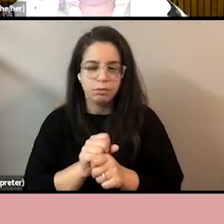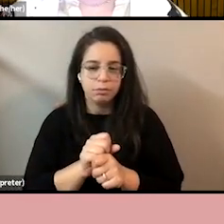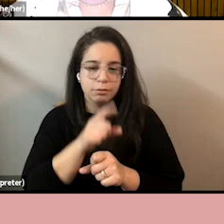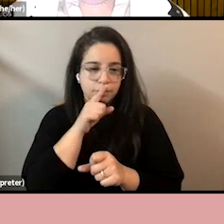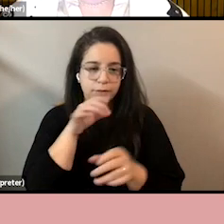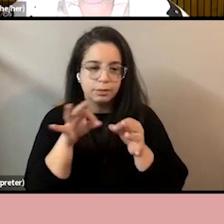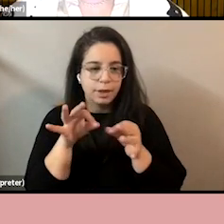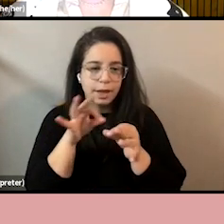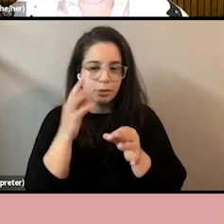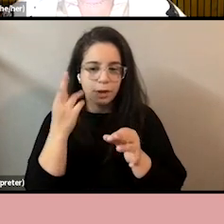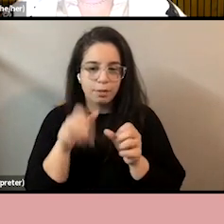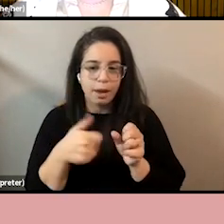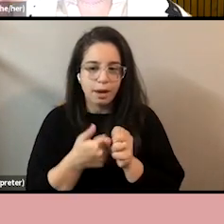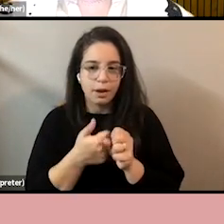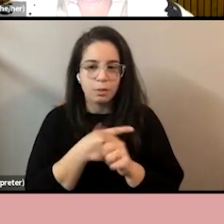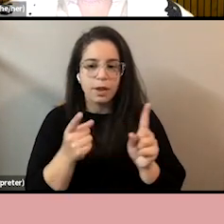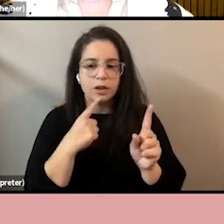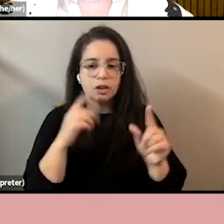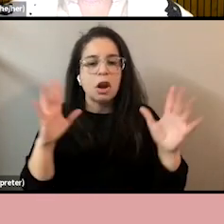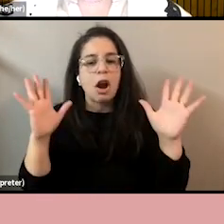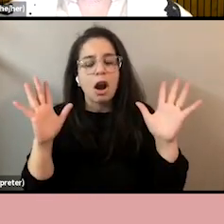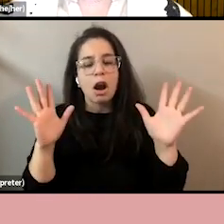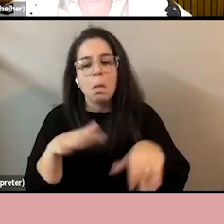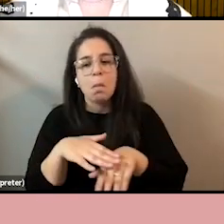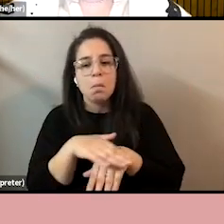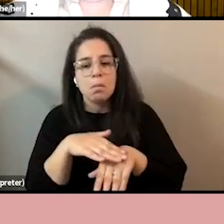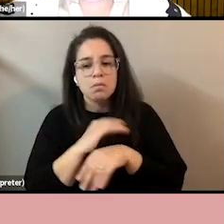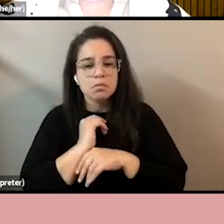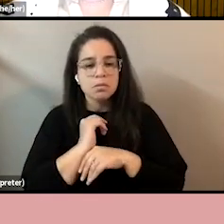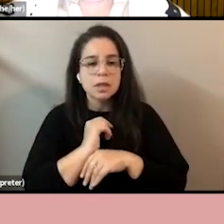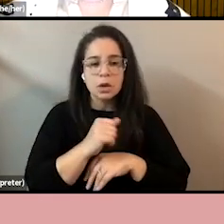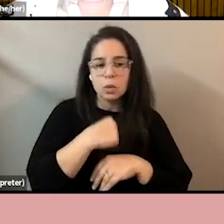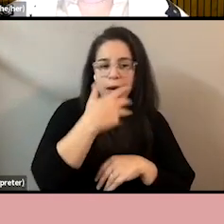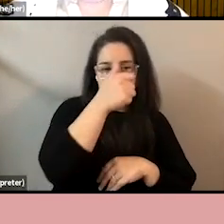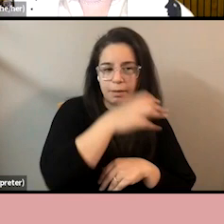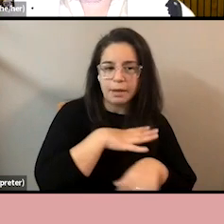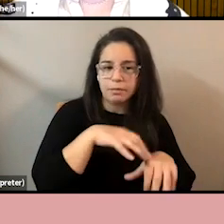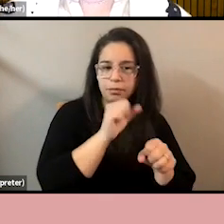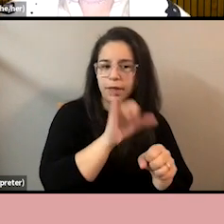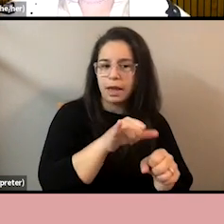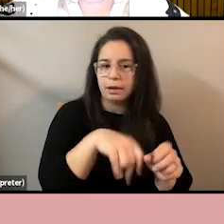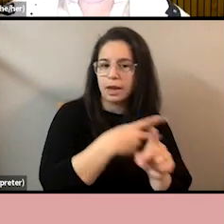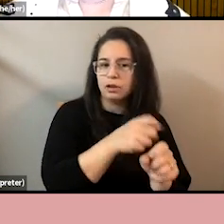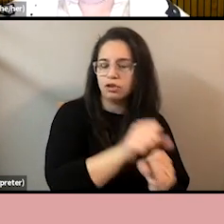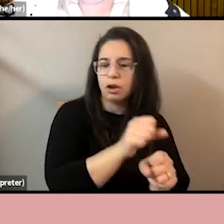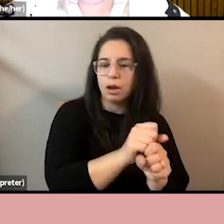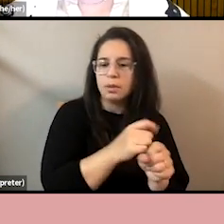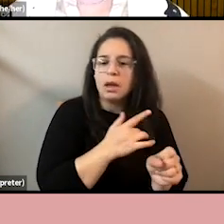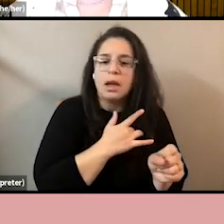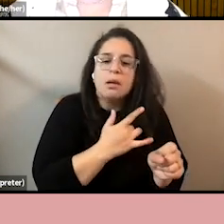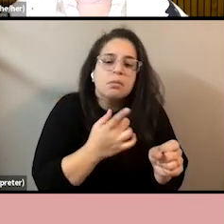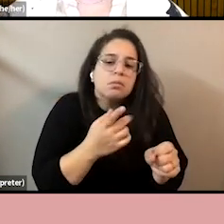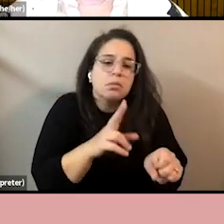might be. But they just say that the types of jobs that white men tend to do just happen to be better paid.